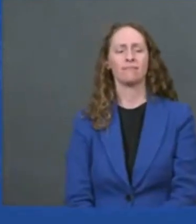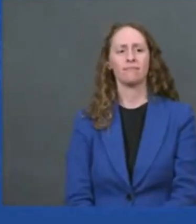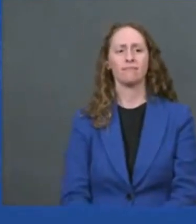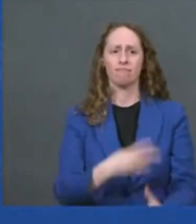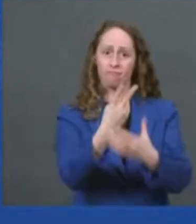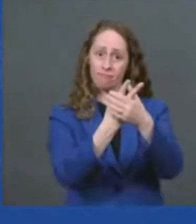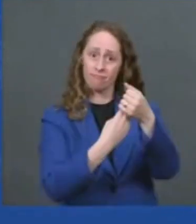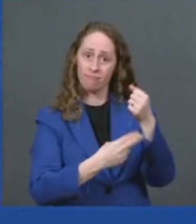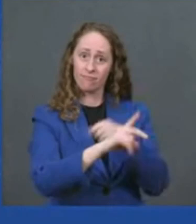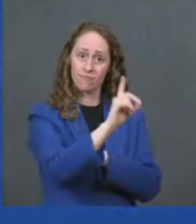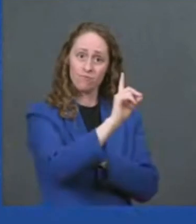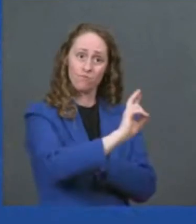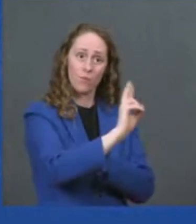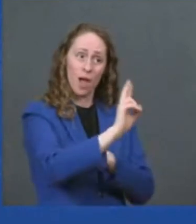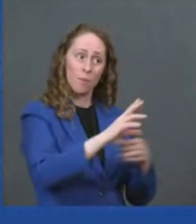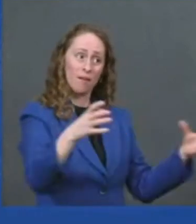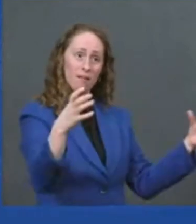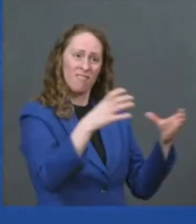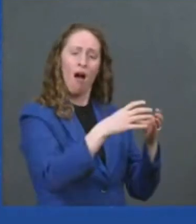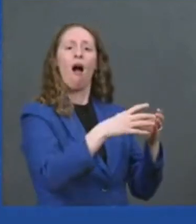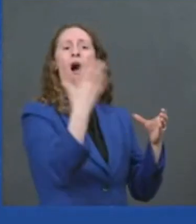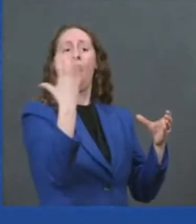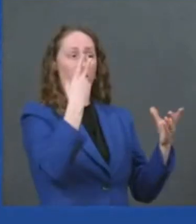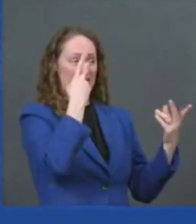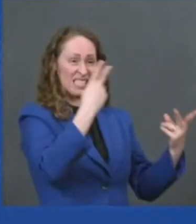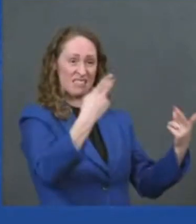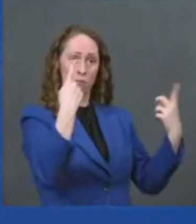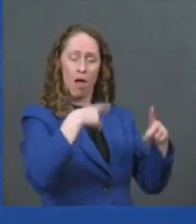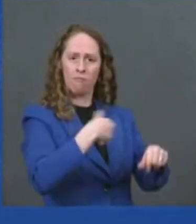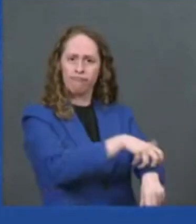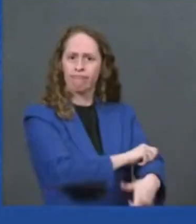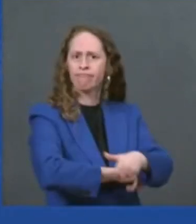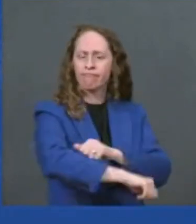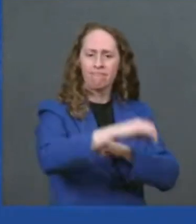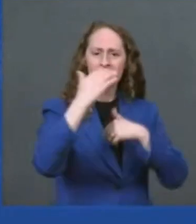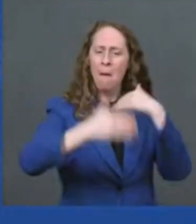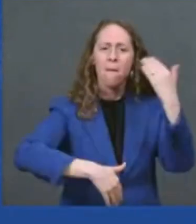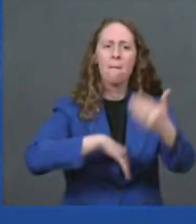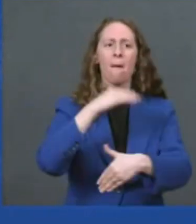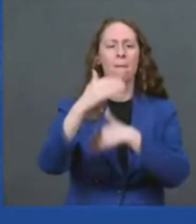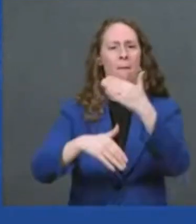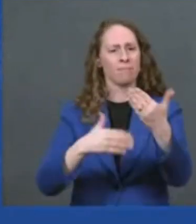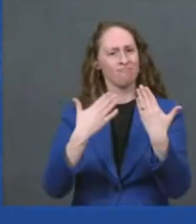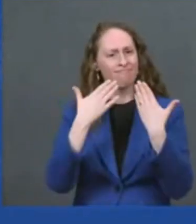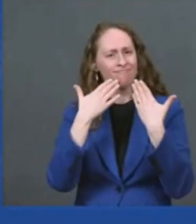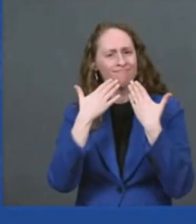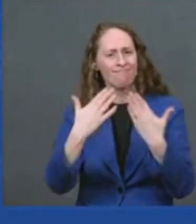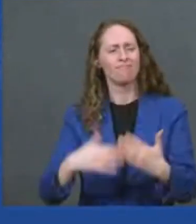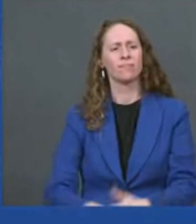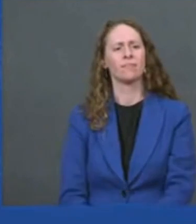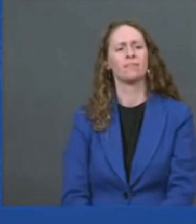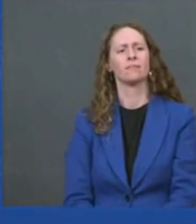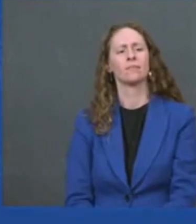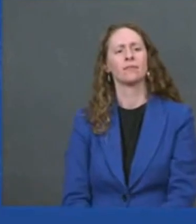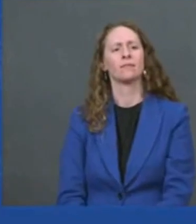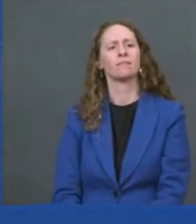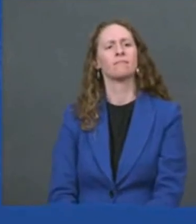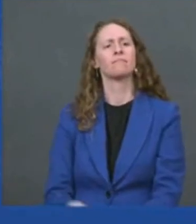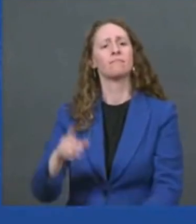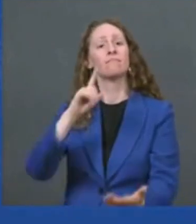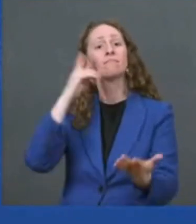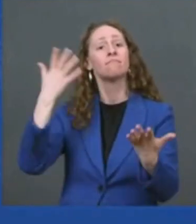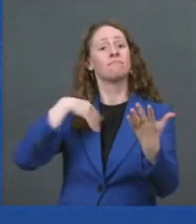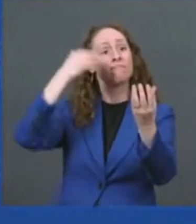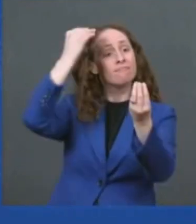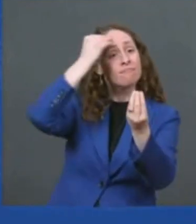manufacturing facility of tritium is that's announced today is more than just great news for tennessee yes it's going to create